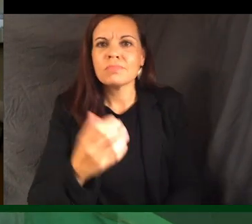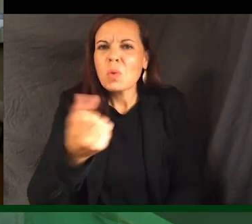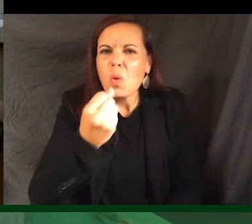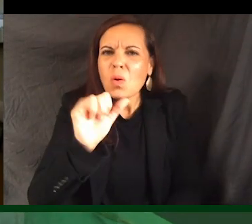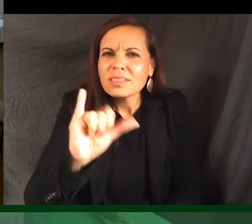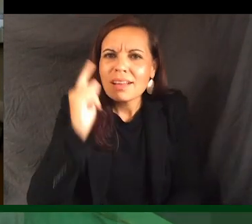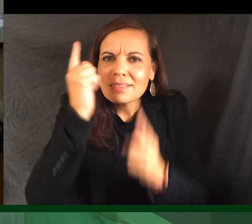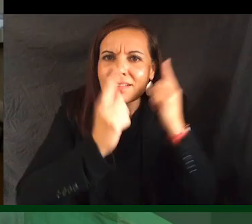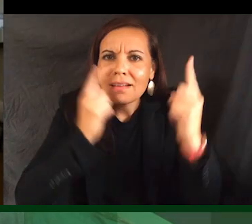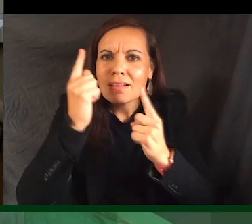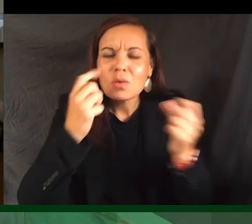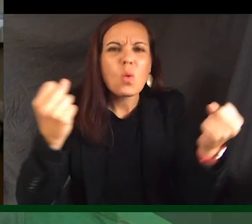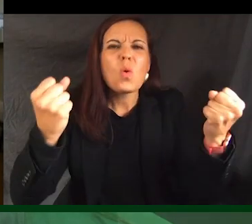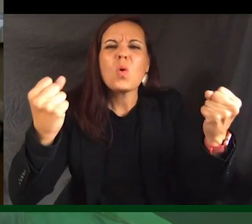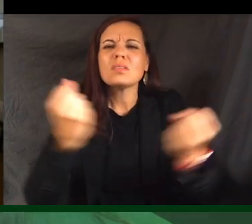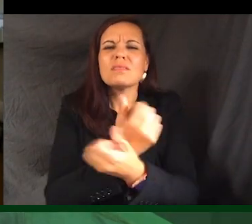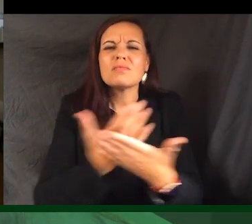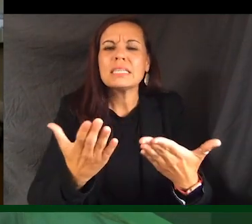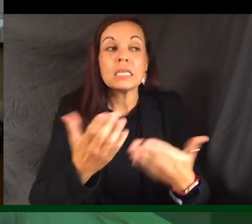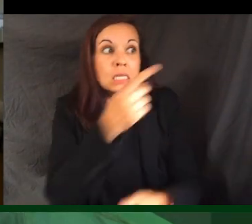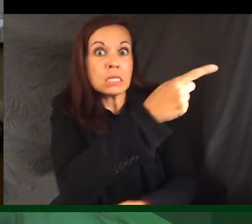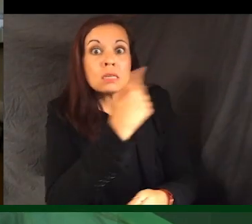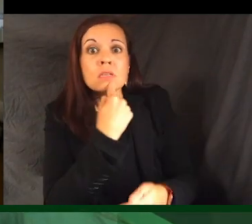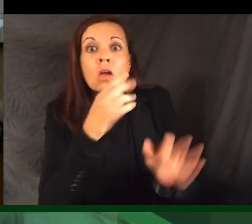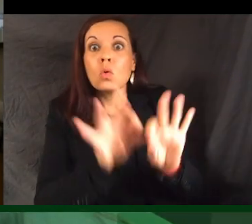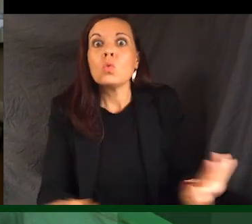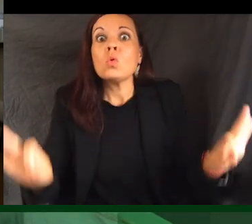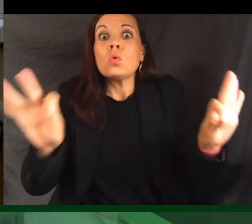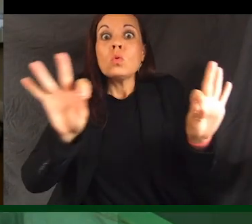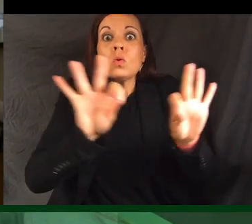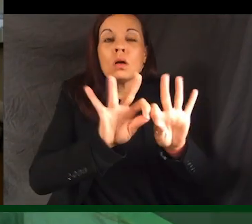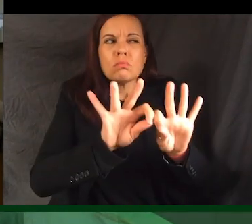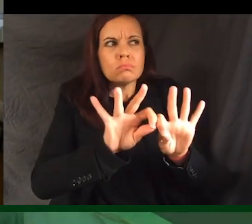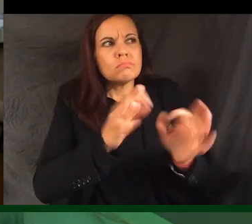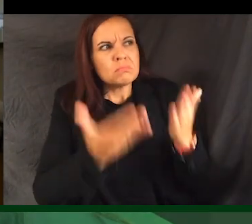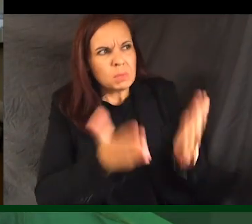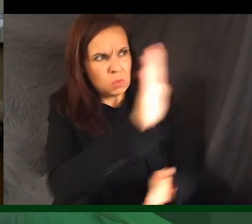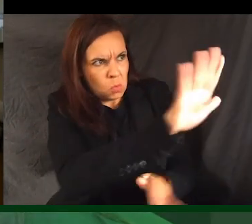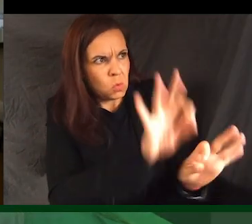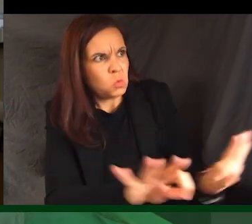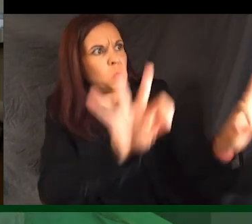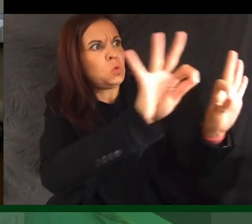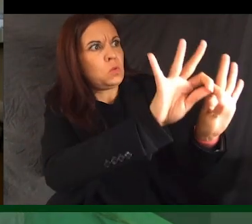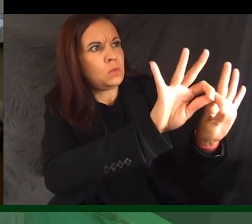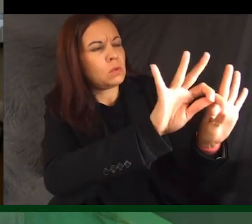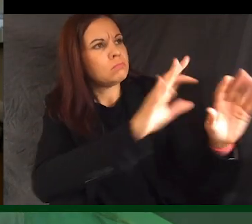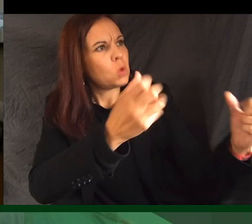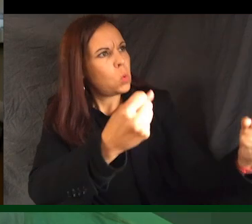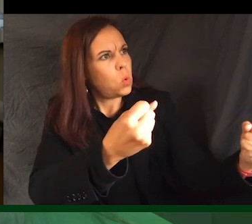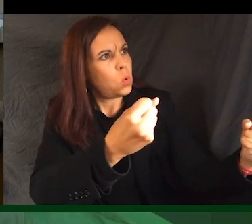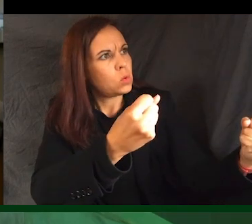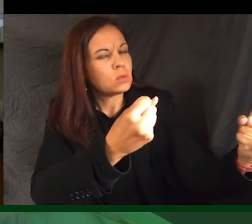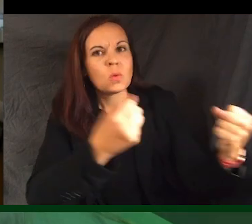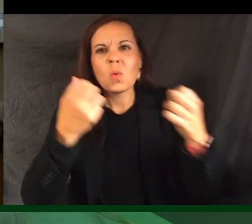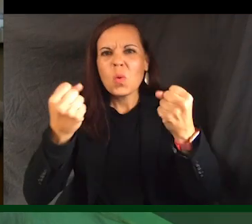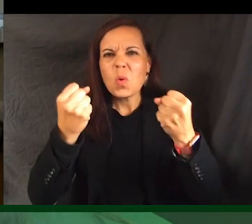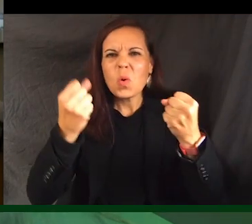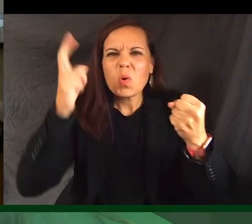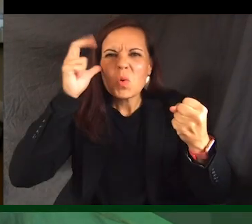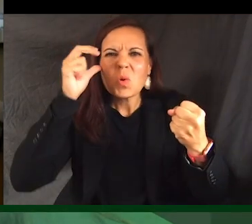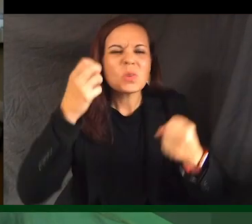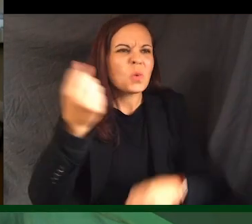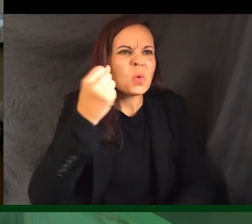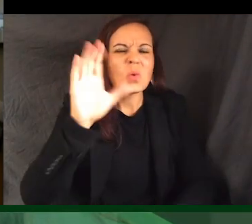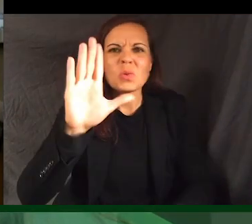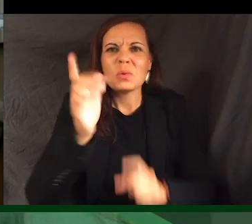When they say crucial, well, maybe for them. Hold your horses, add your minutes, add your Hong